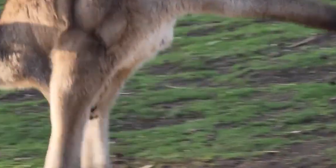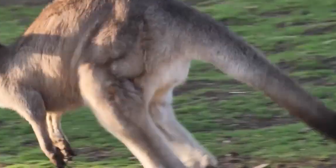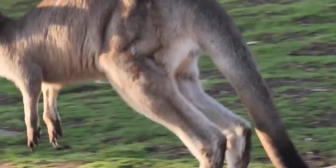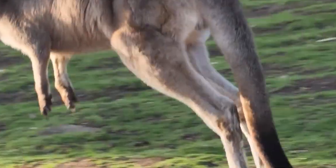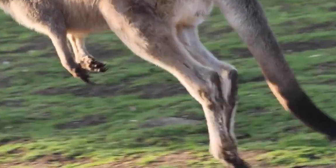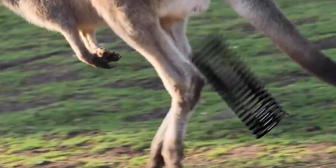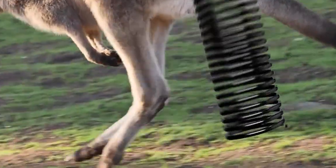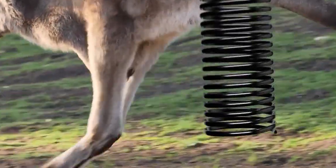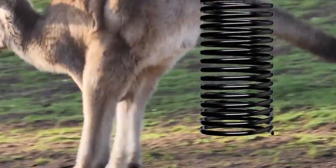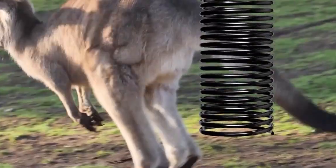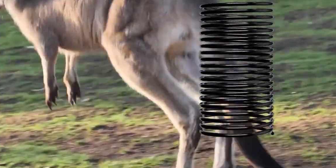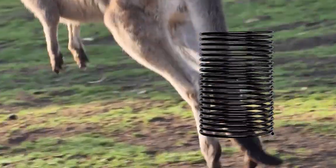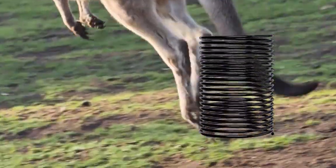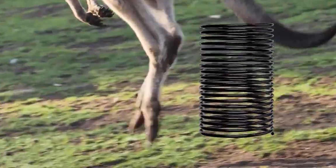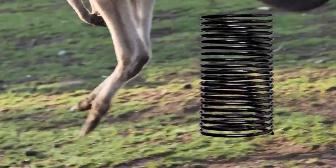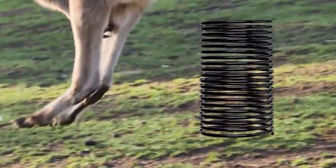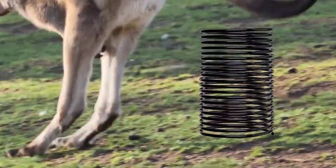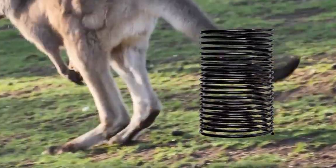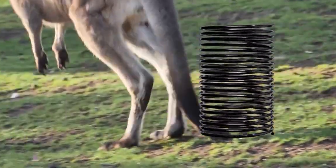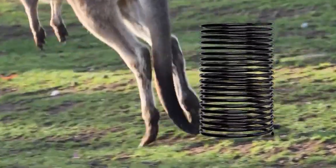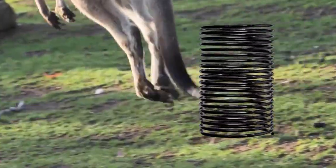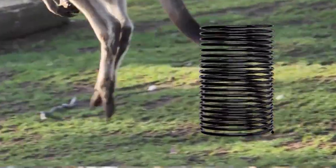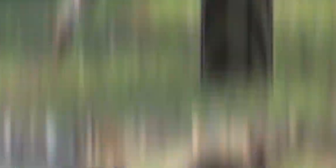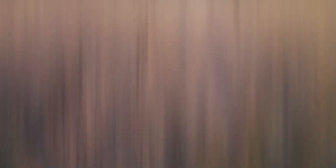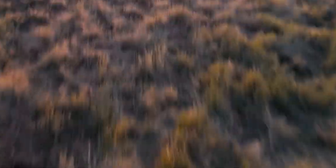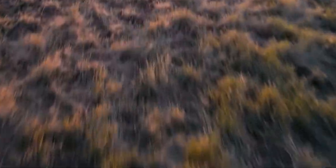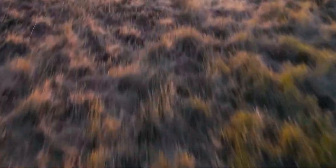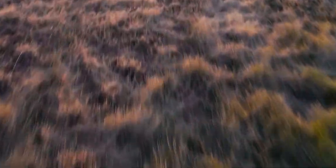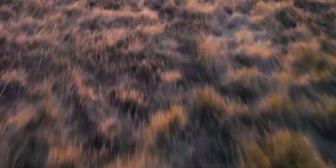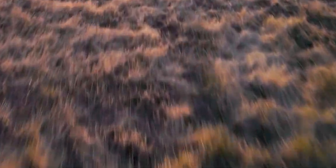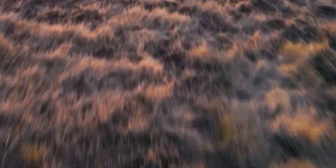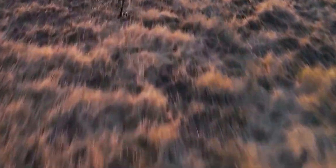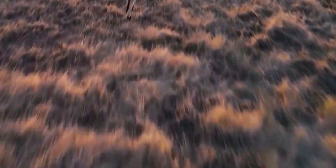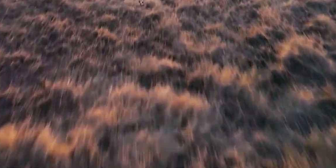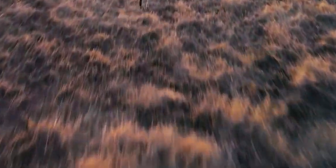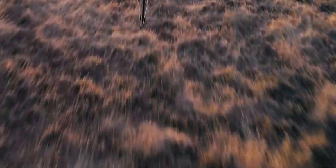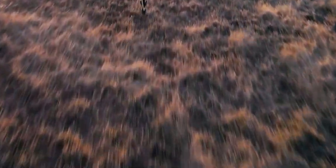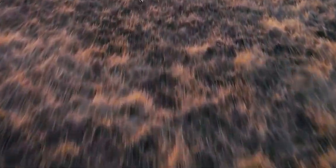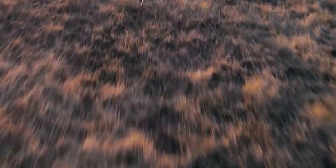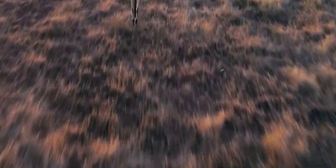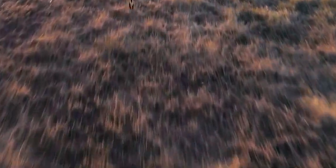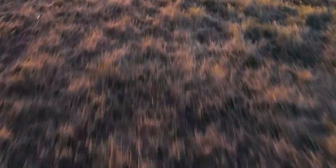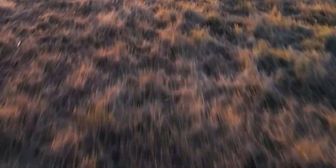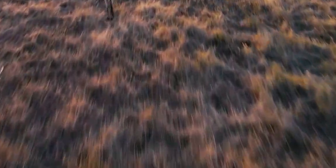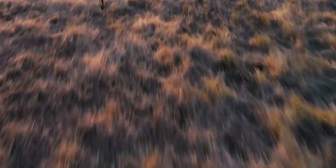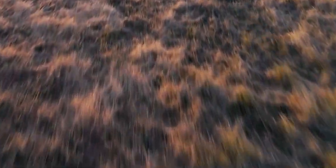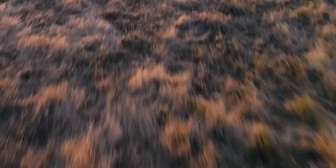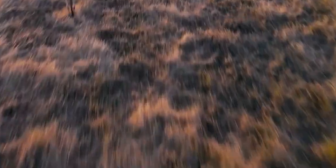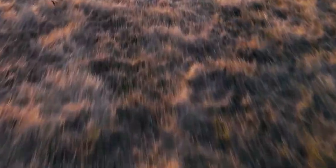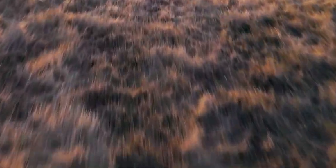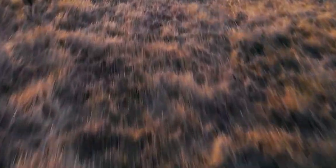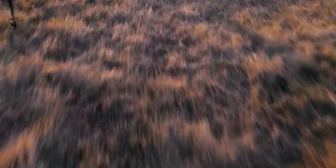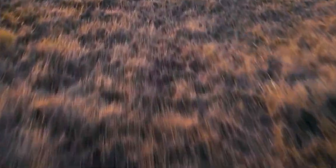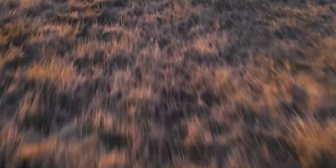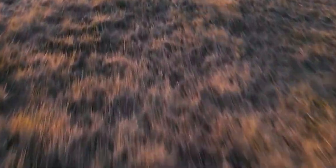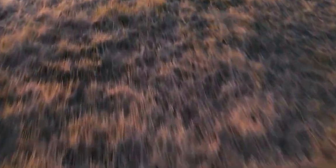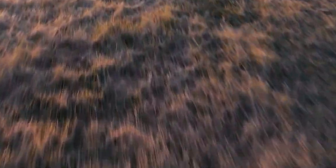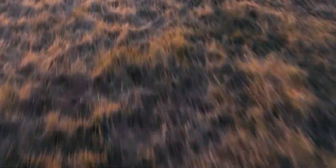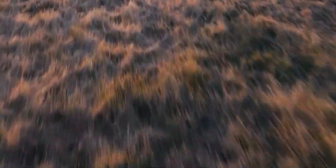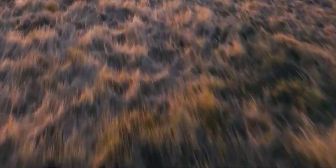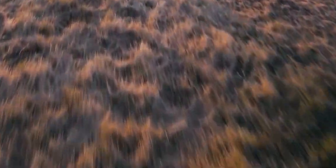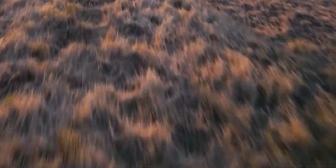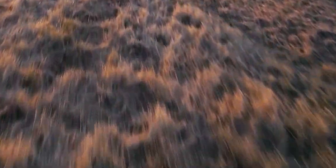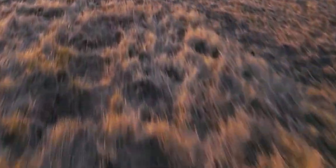feet are like springs that propel them forward. This distinctive way of moving helps them travel quickly and